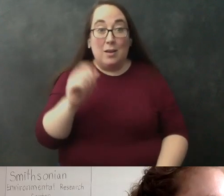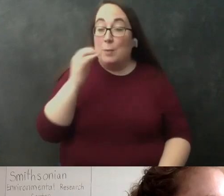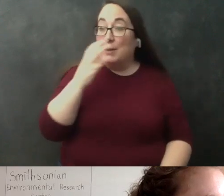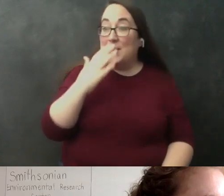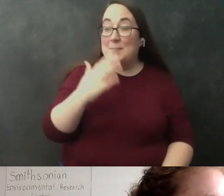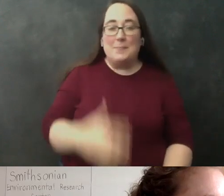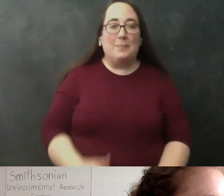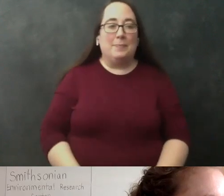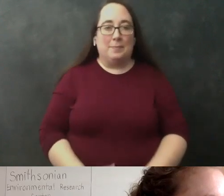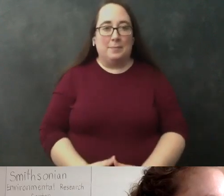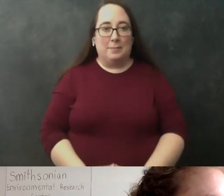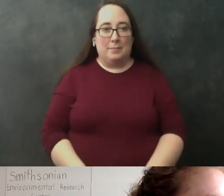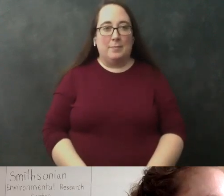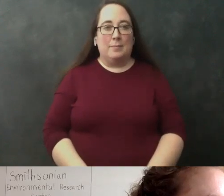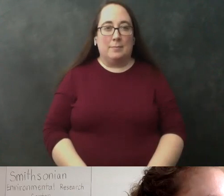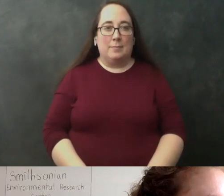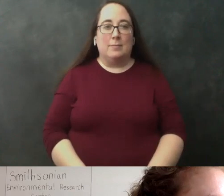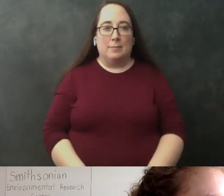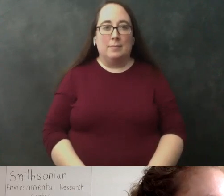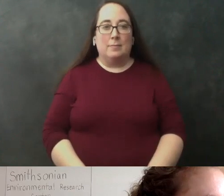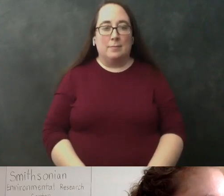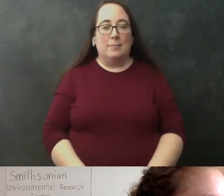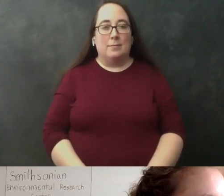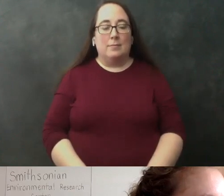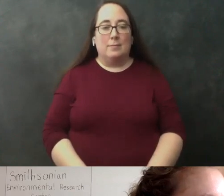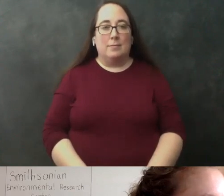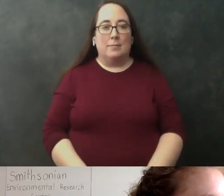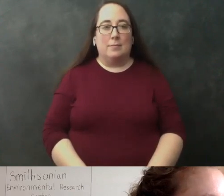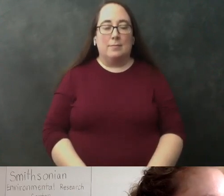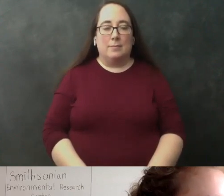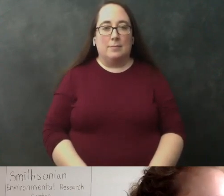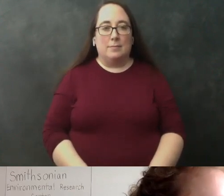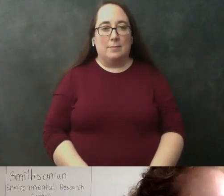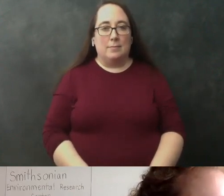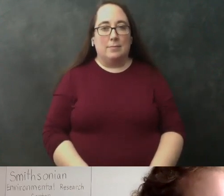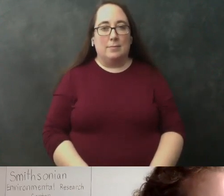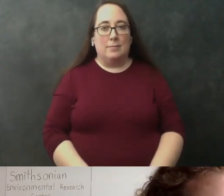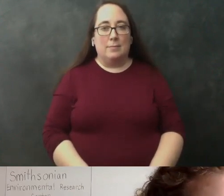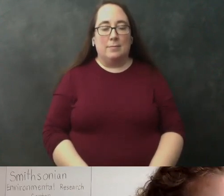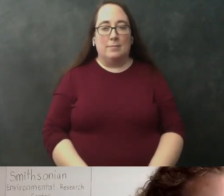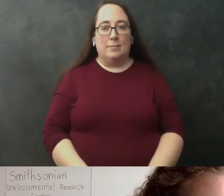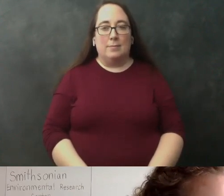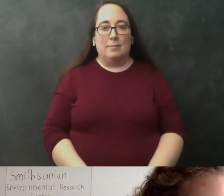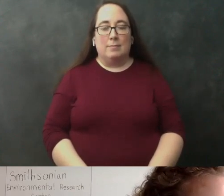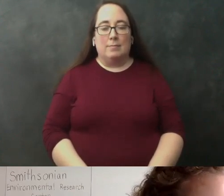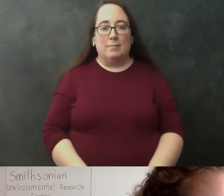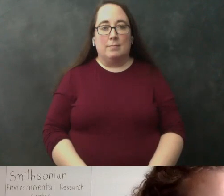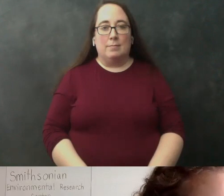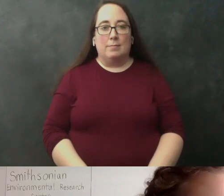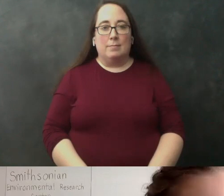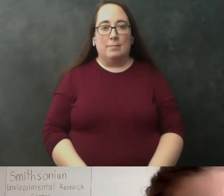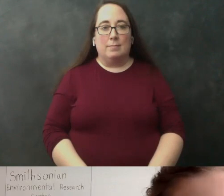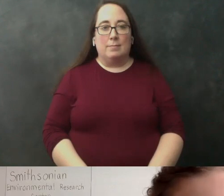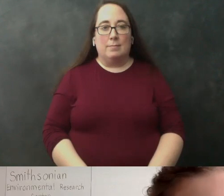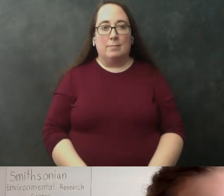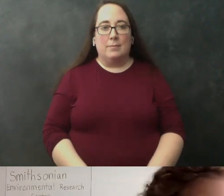okay yeah oh yeah okay yay yay okay i didn't use all of it though i guess i